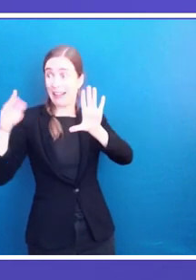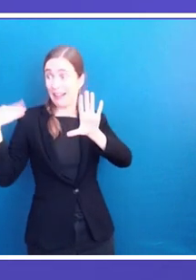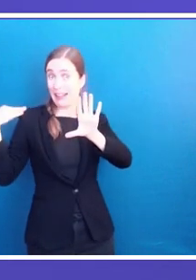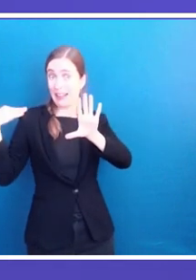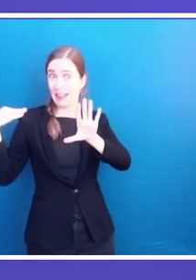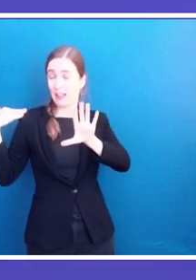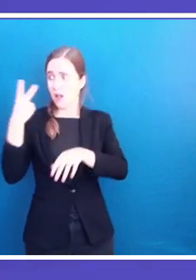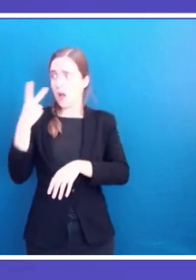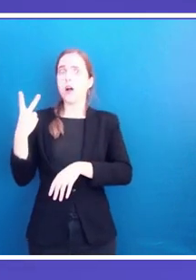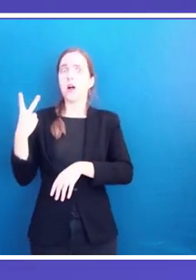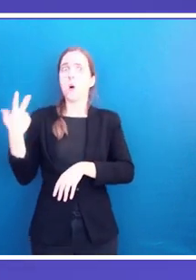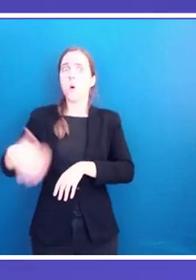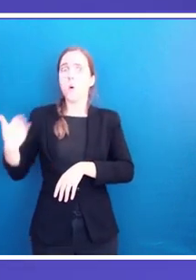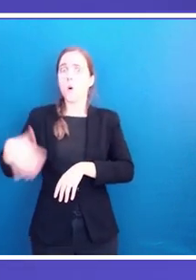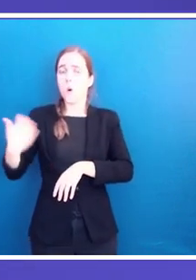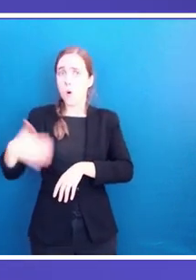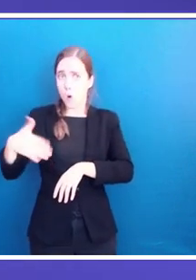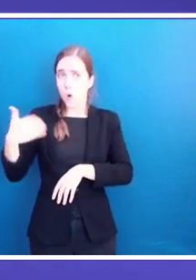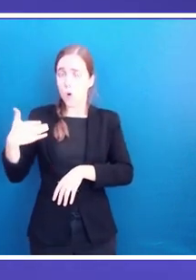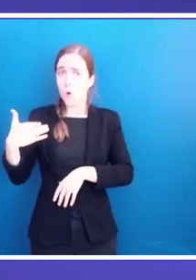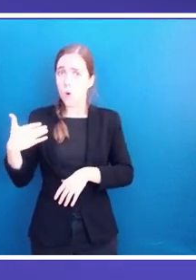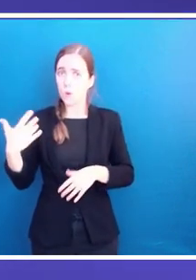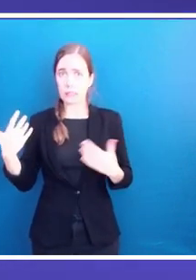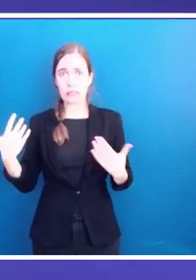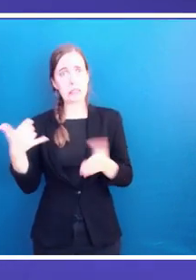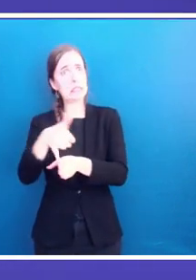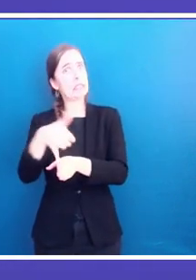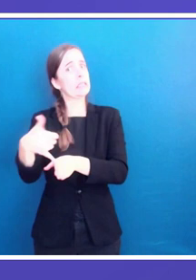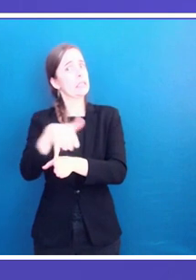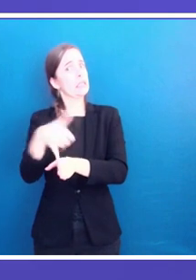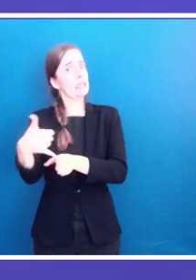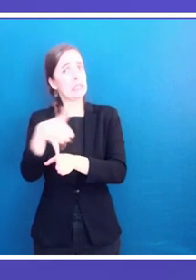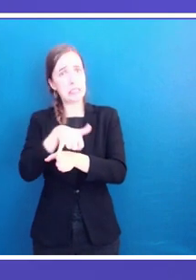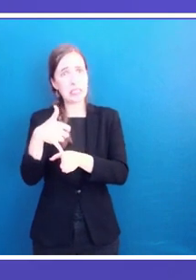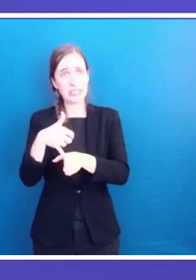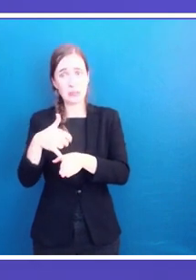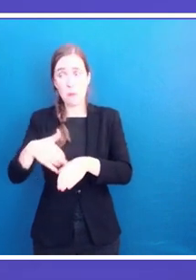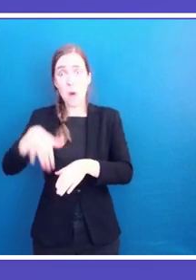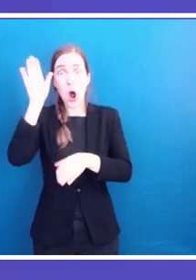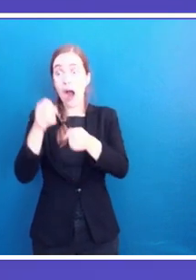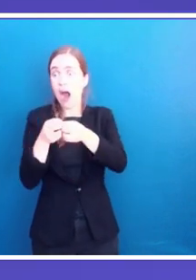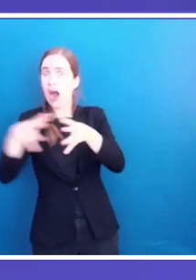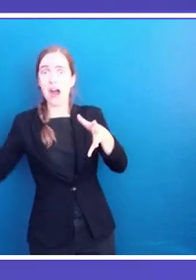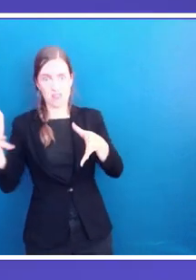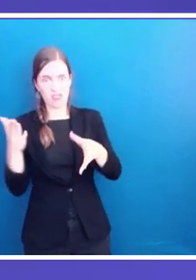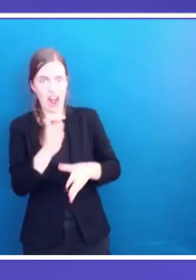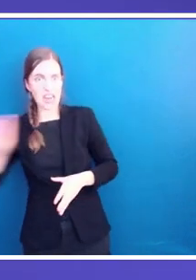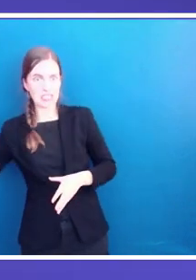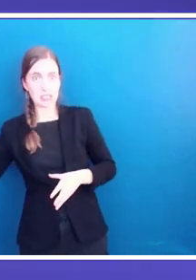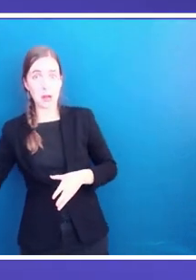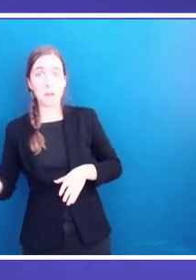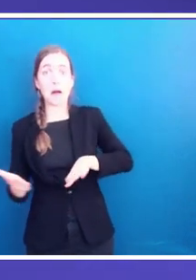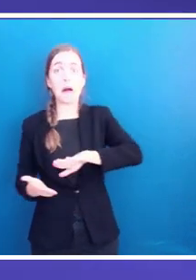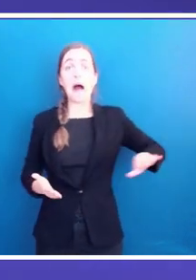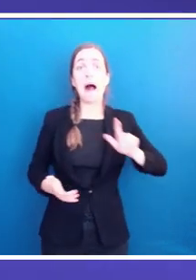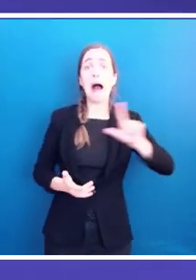majority, and if we are united, we can prepare ourselves, lead and transform the societies we live in. To achieve that,